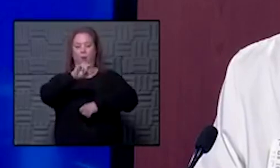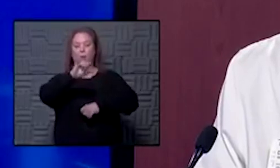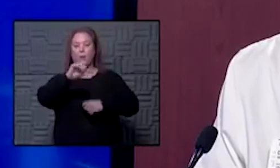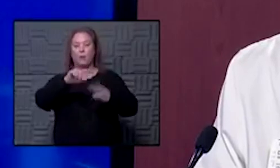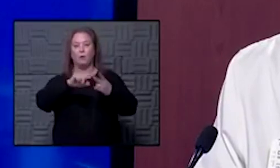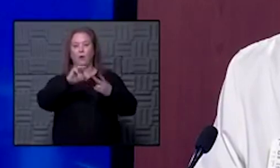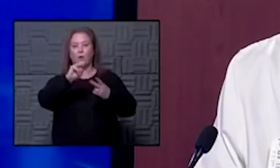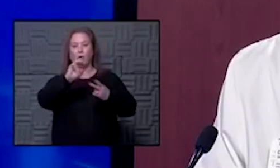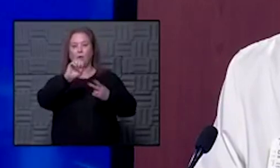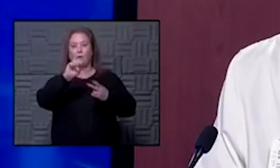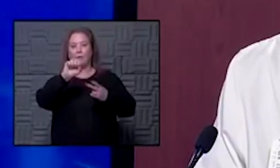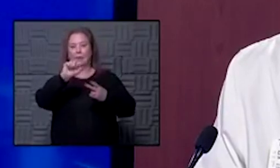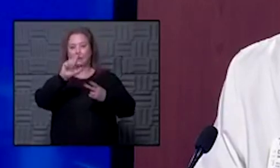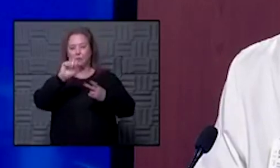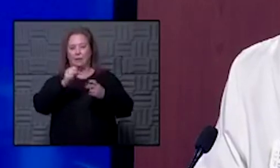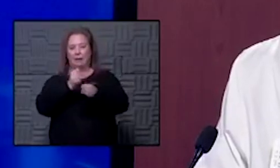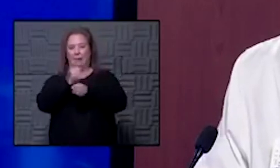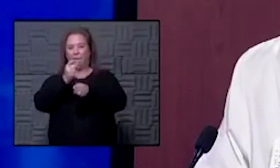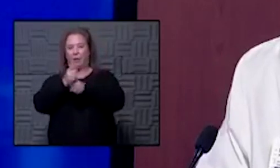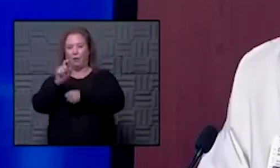or if they're going to be annual like the flu